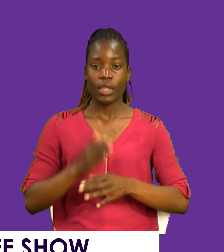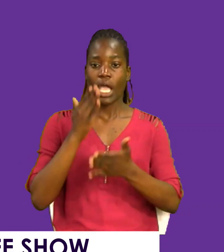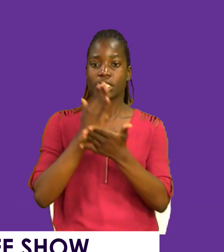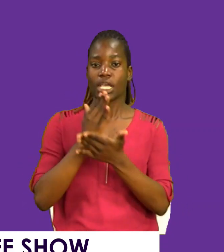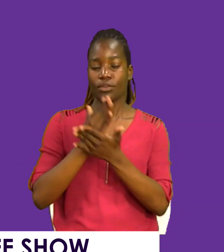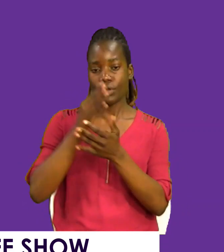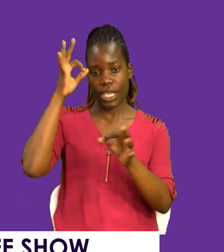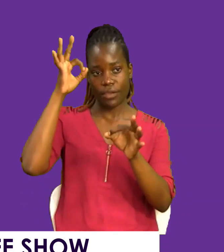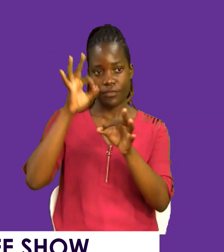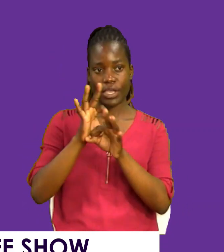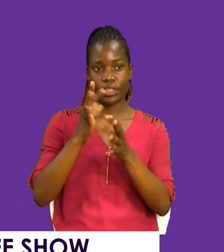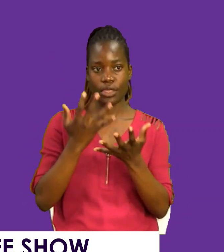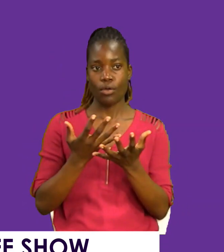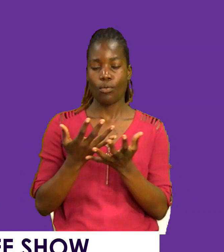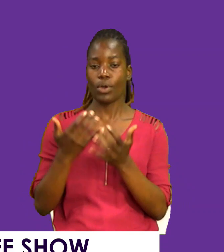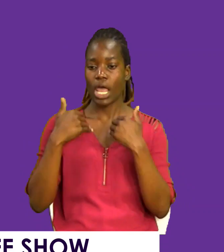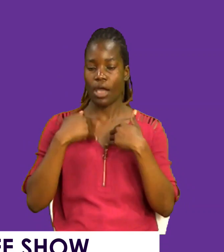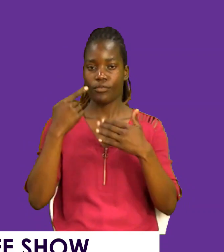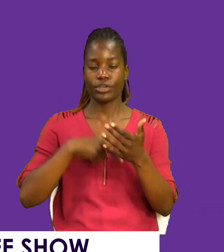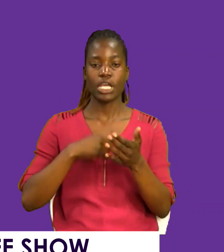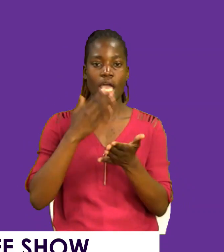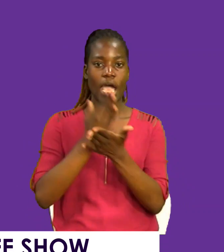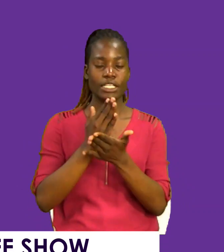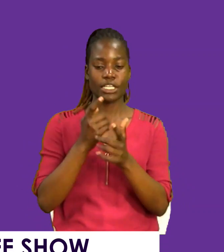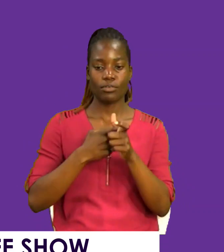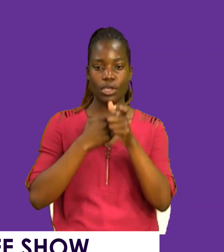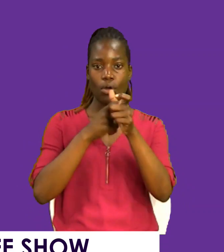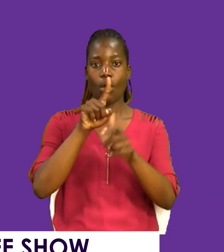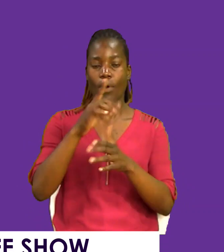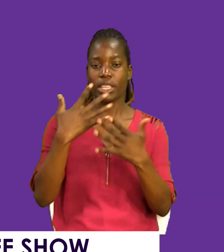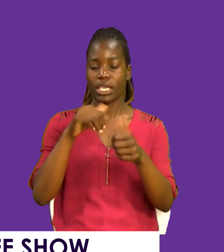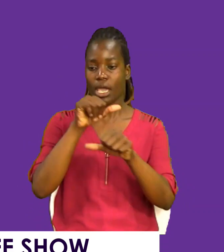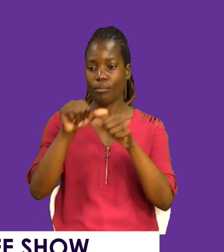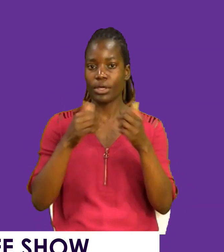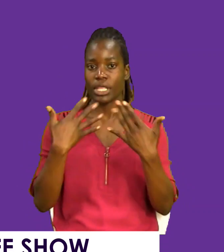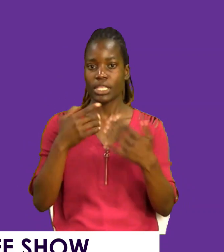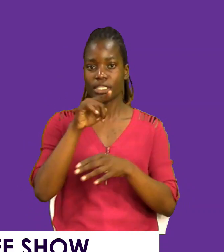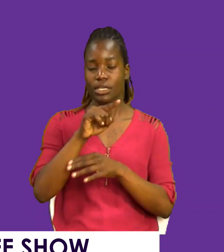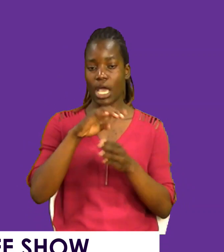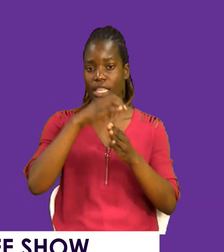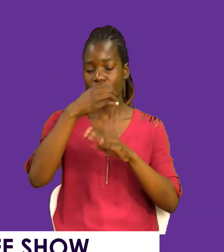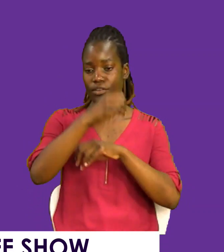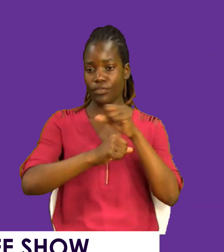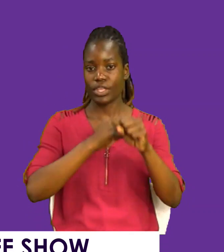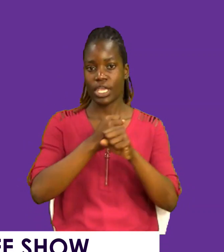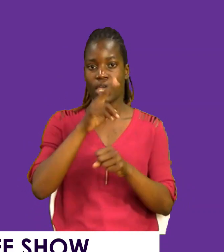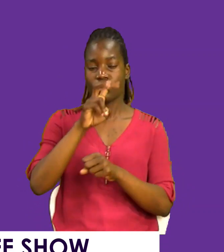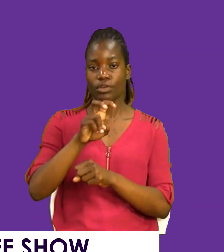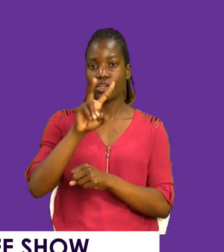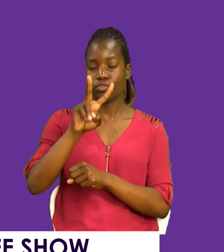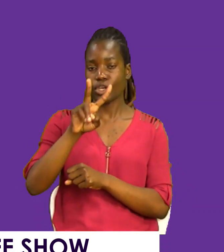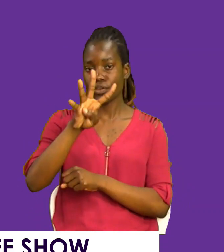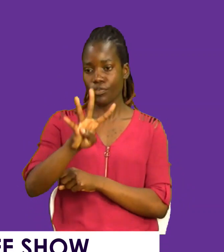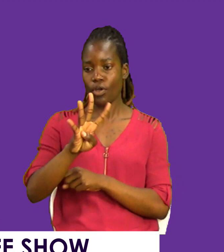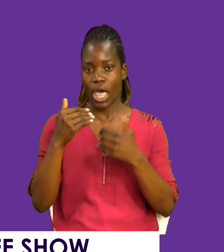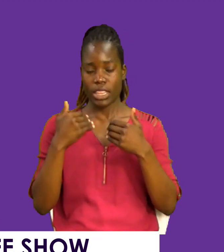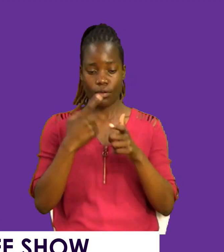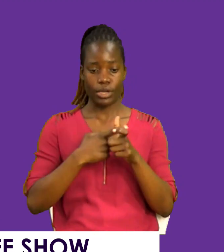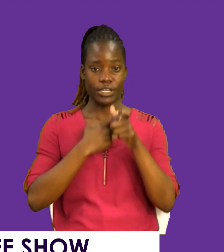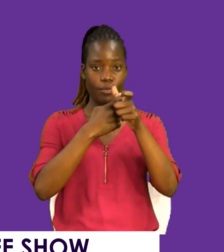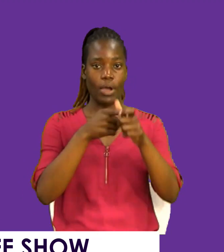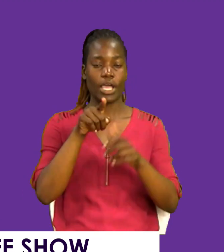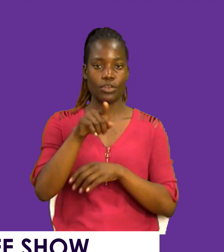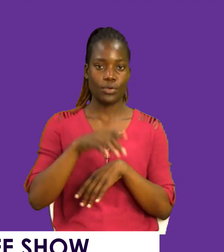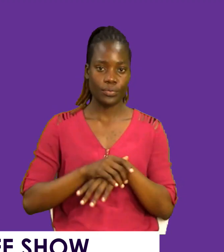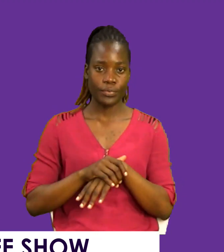faith will carry a genuine reward. One thing about these things is that at the end of the year 2024, they will reward